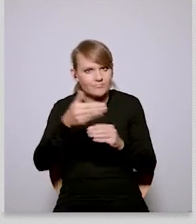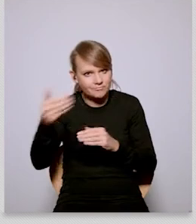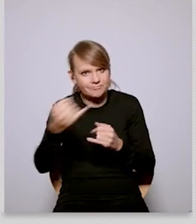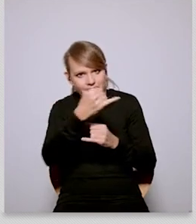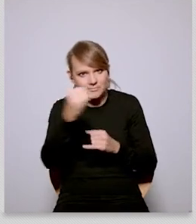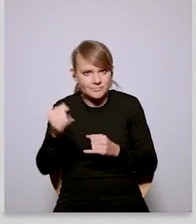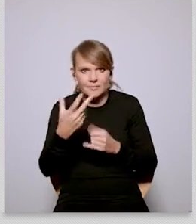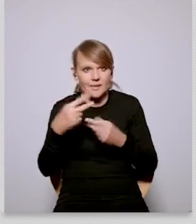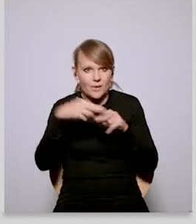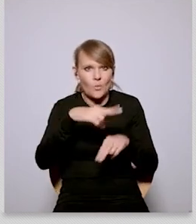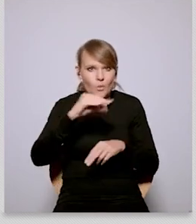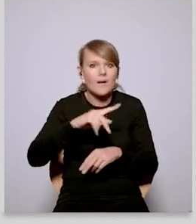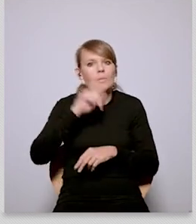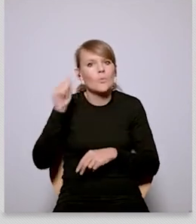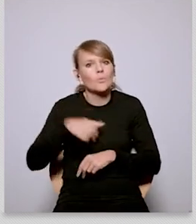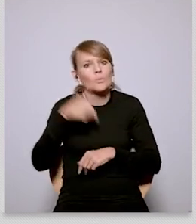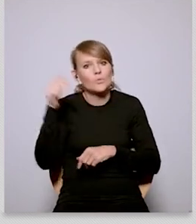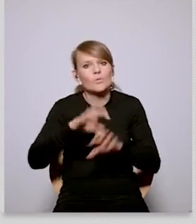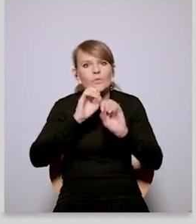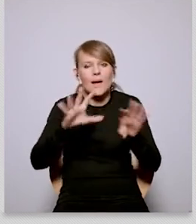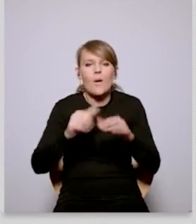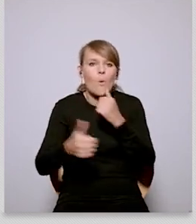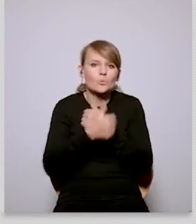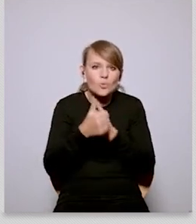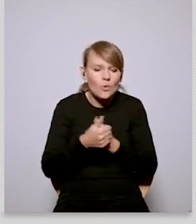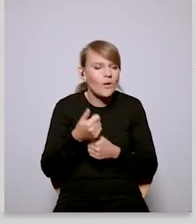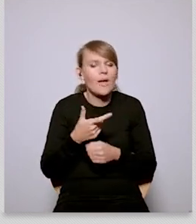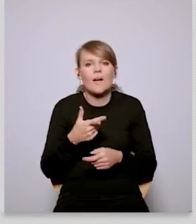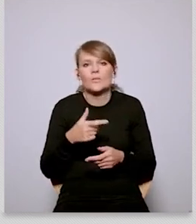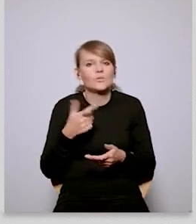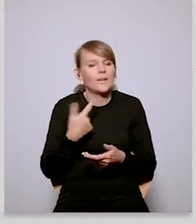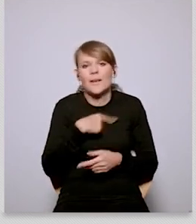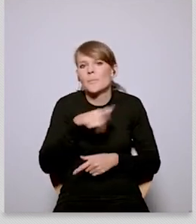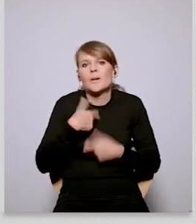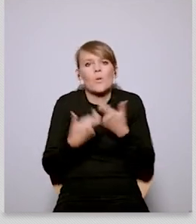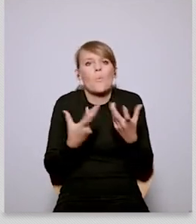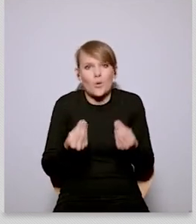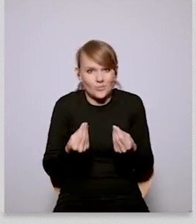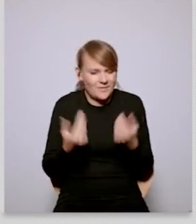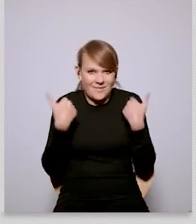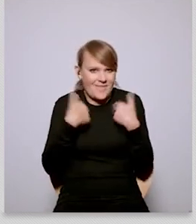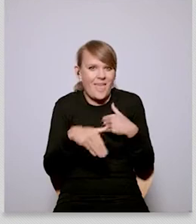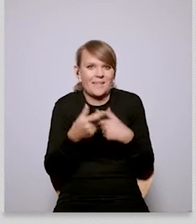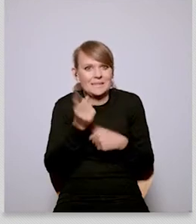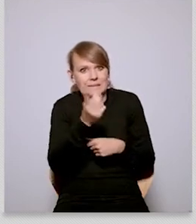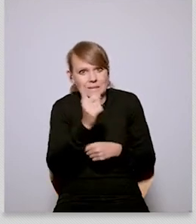um uh sort of uh simply that we essentially trying to defend our interests in the same way as as other